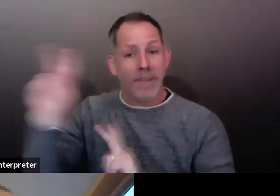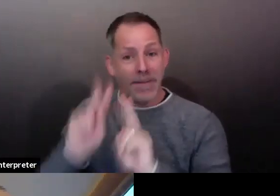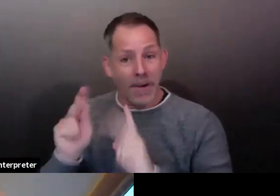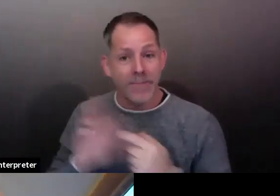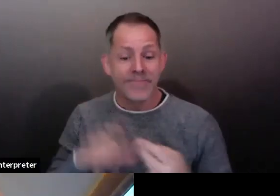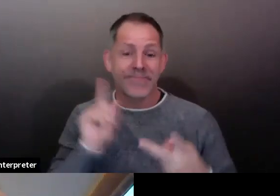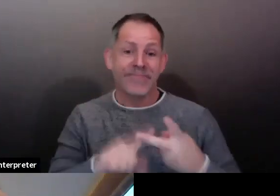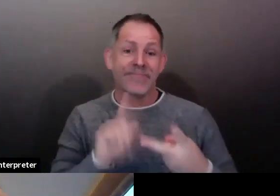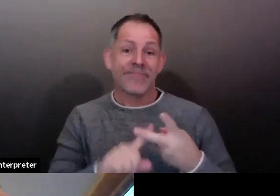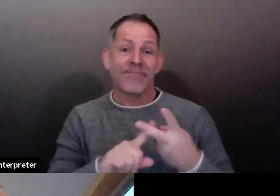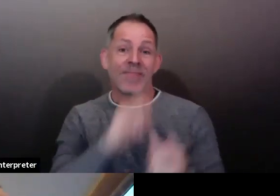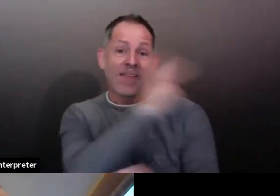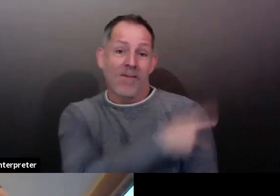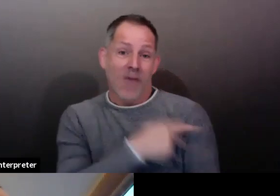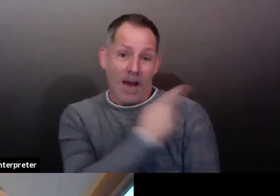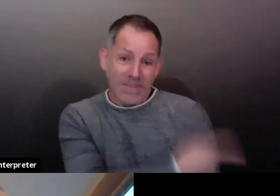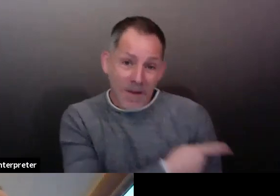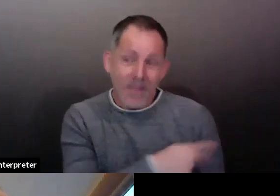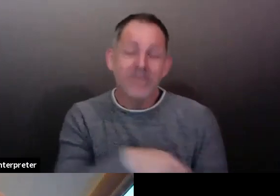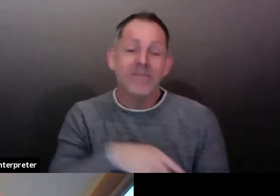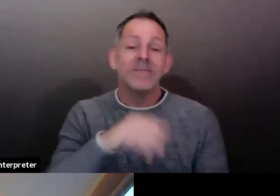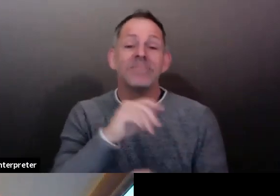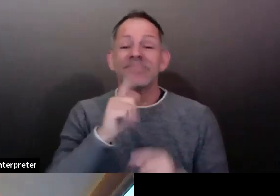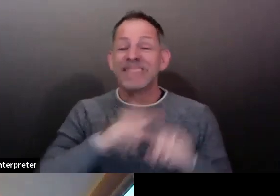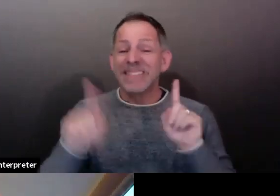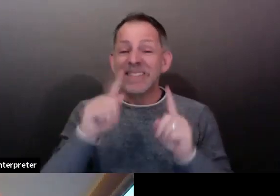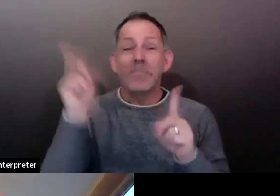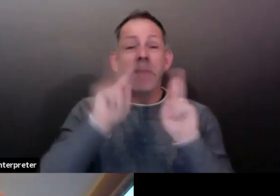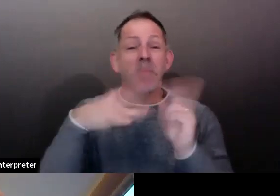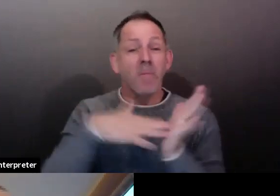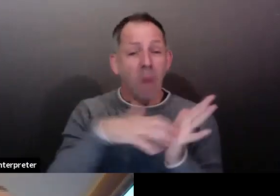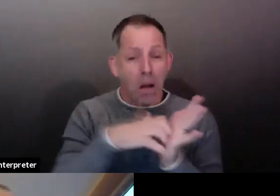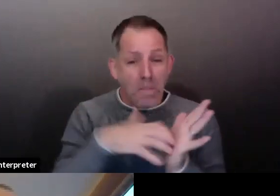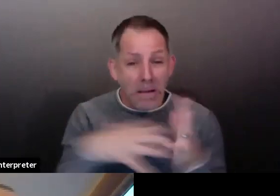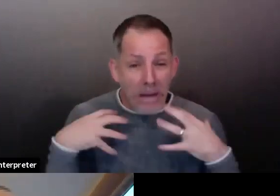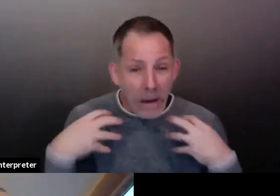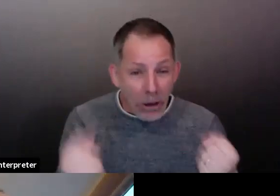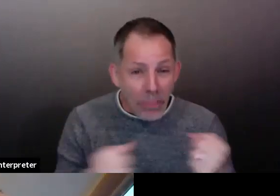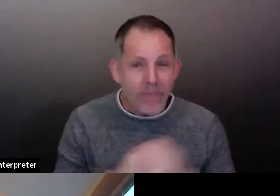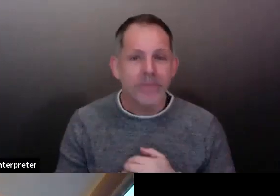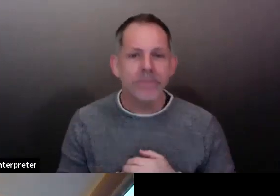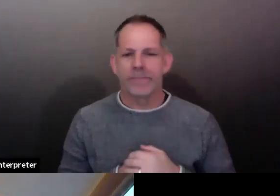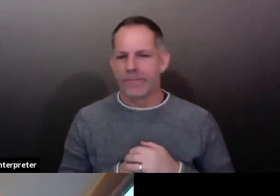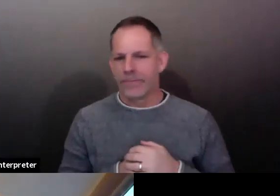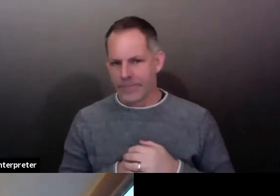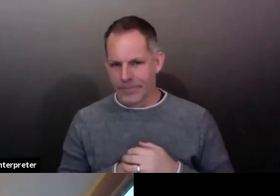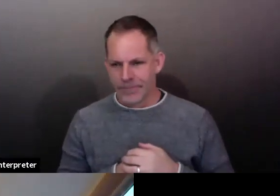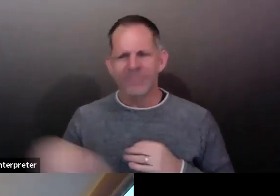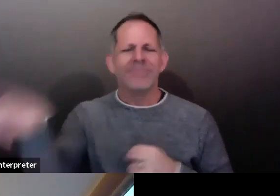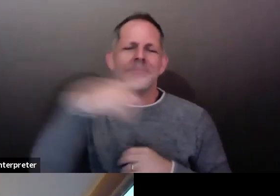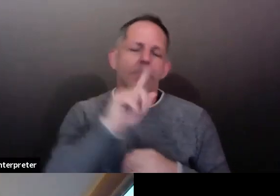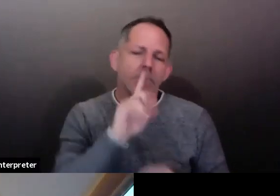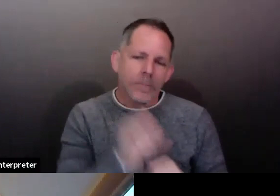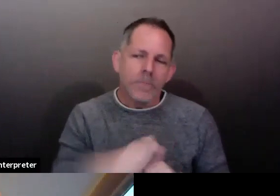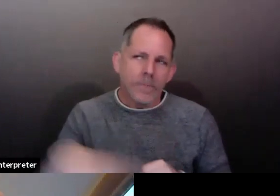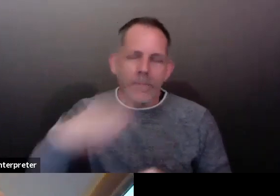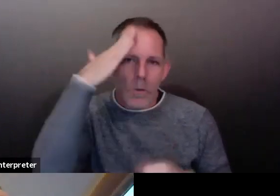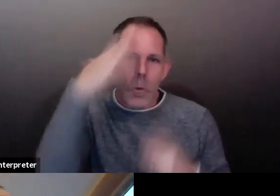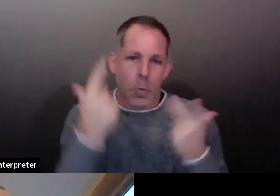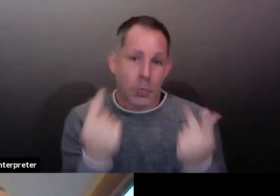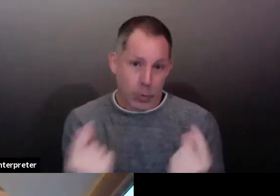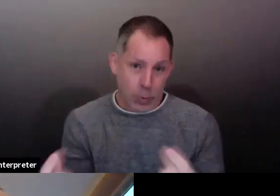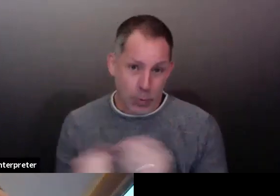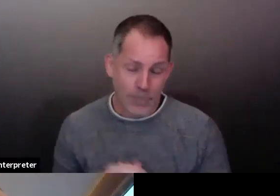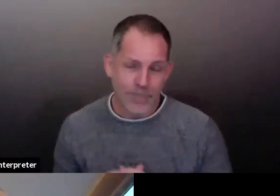review in a minute the methods we all know for doing that. I would like to note though that Sunday, for instance, was our